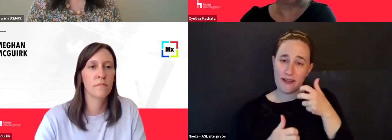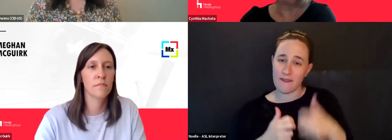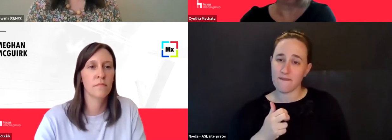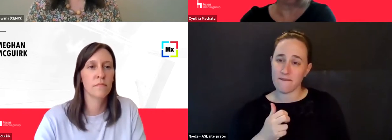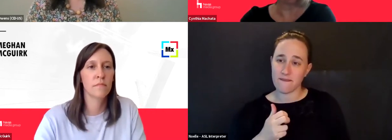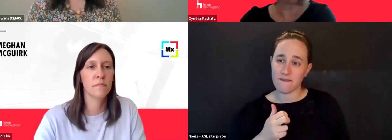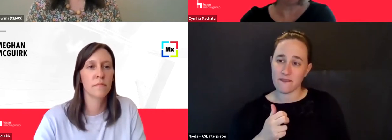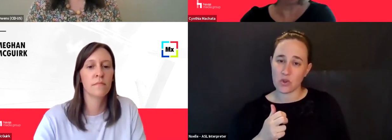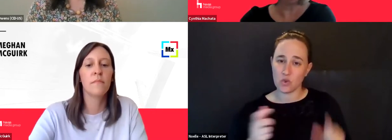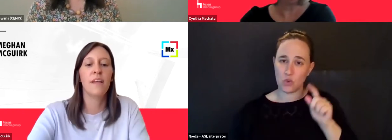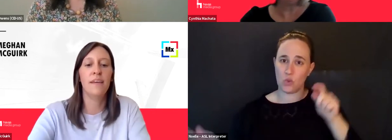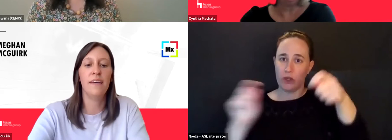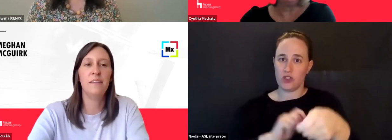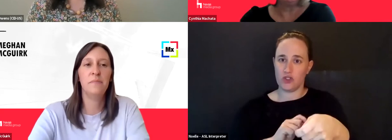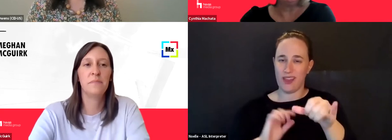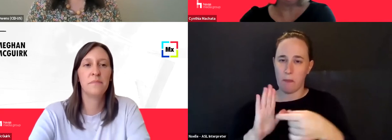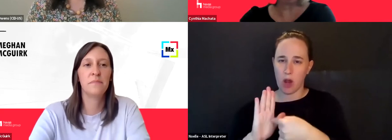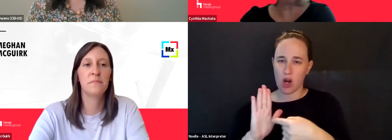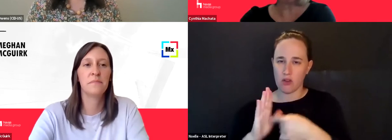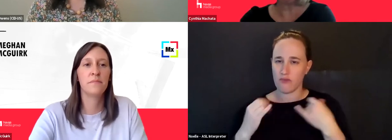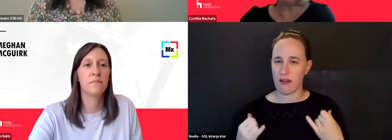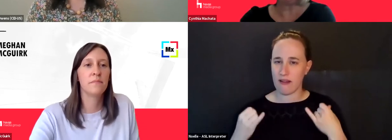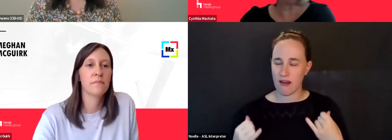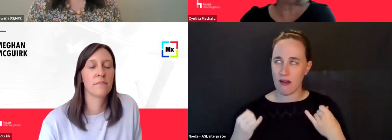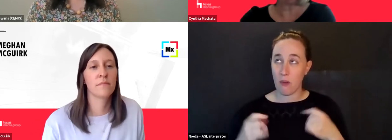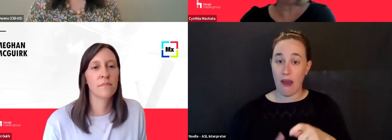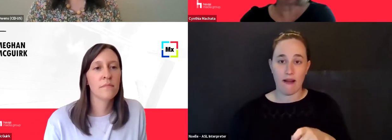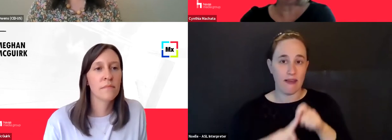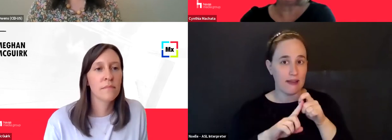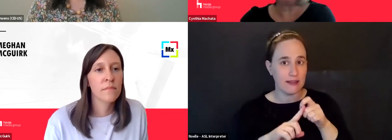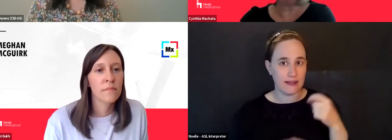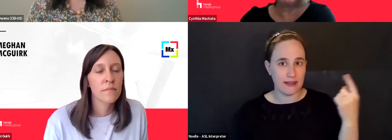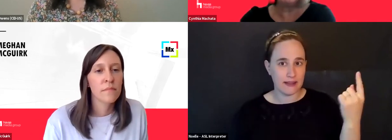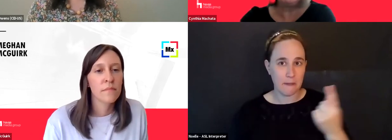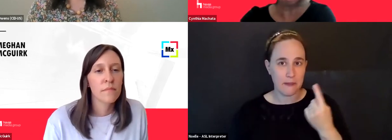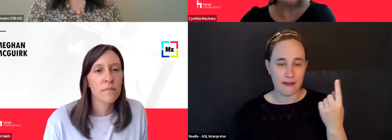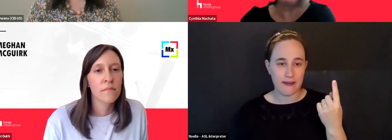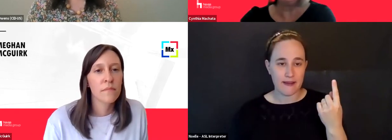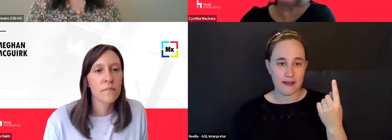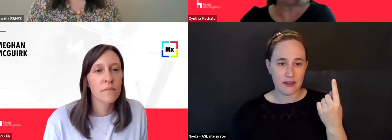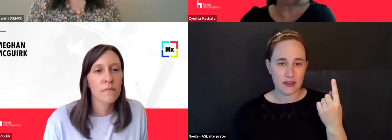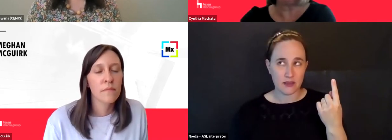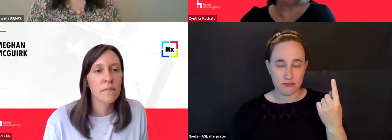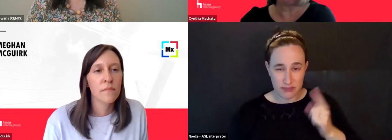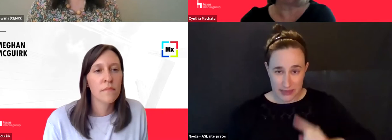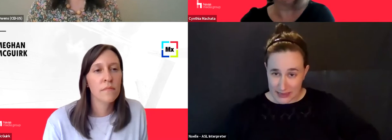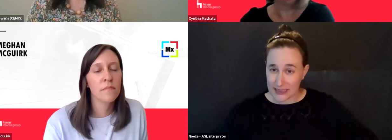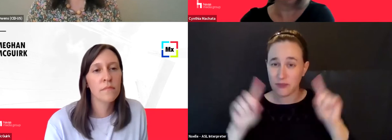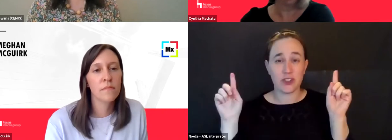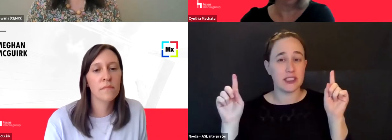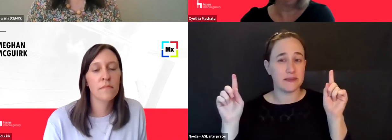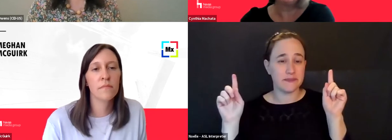switch the model at this point unless it was something that was, um, really different and, um,